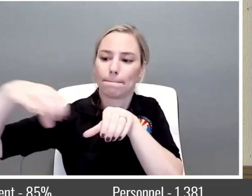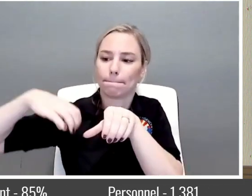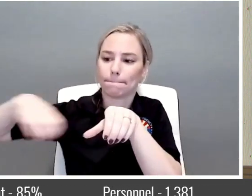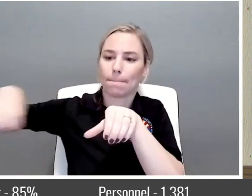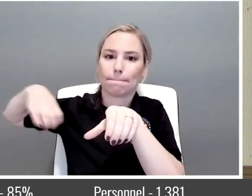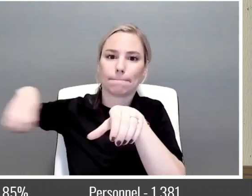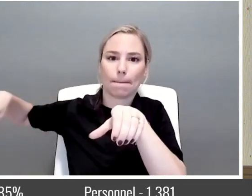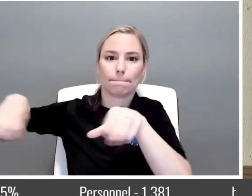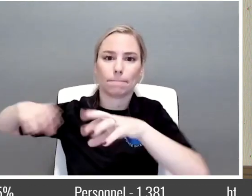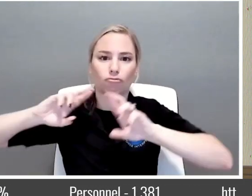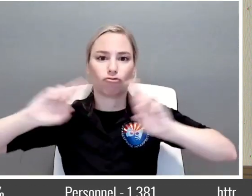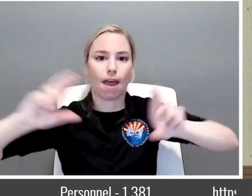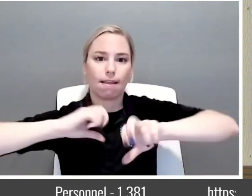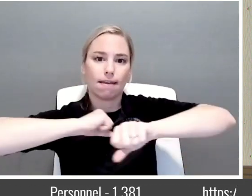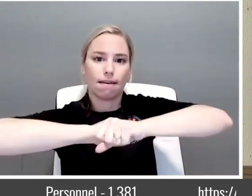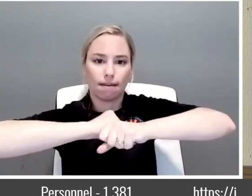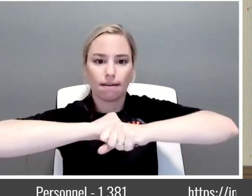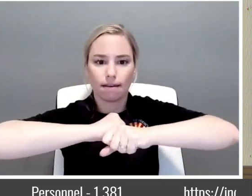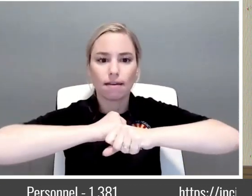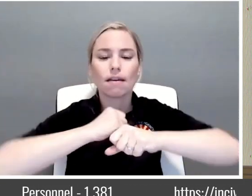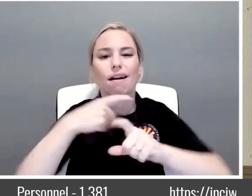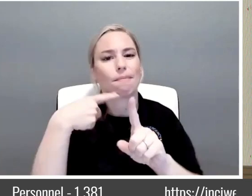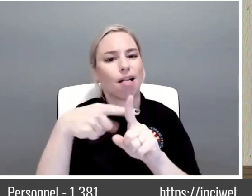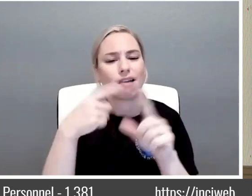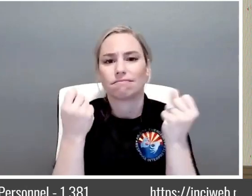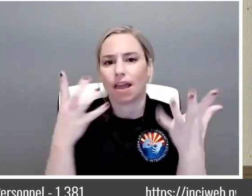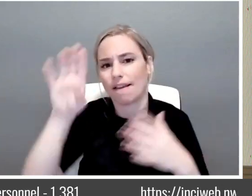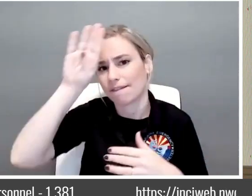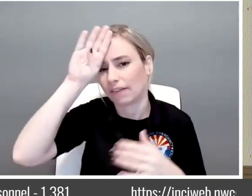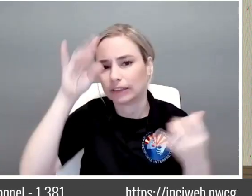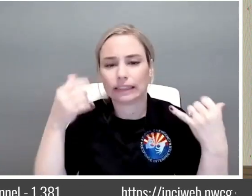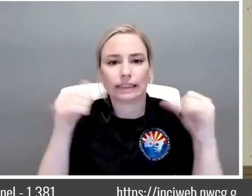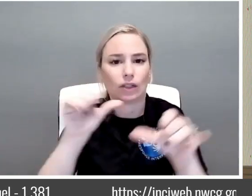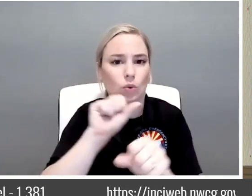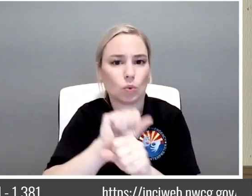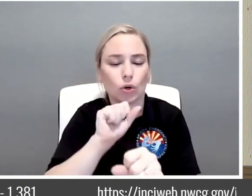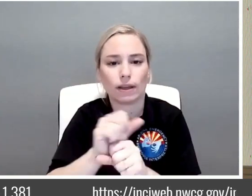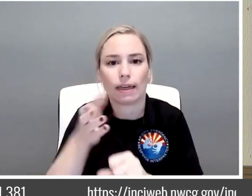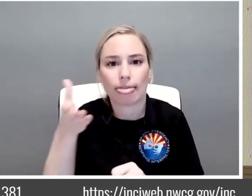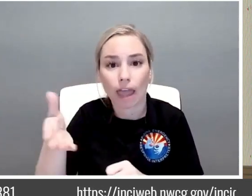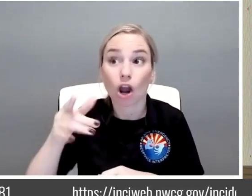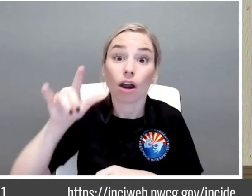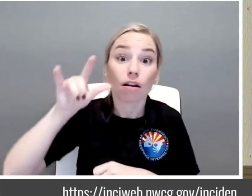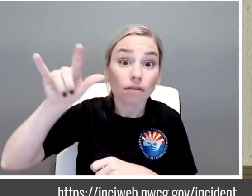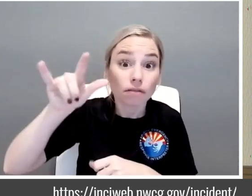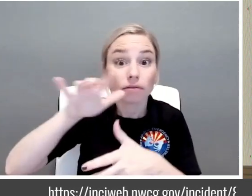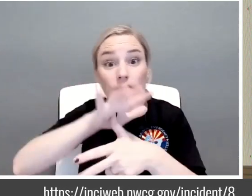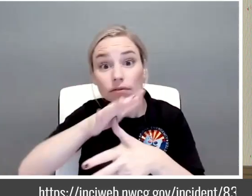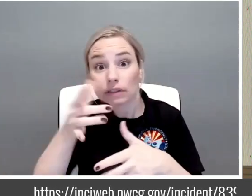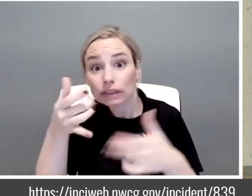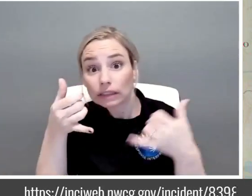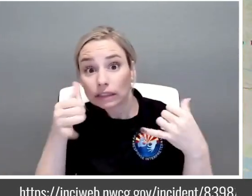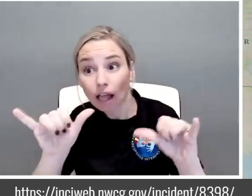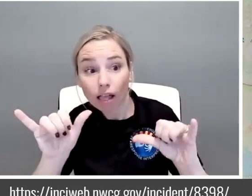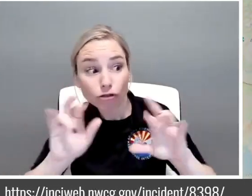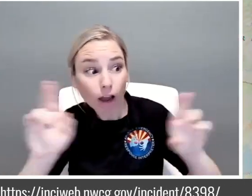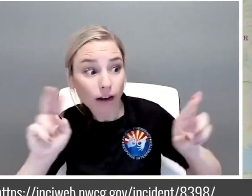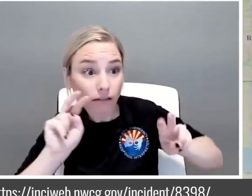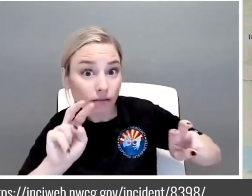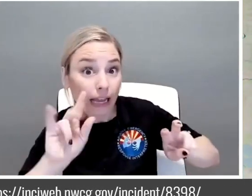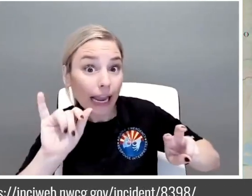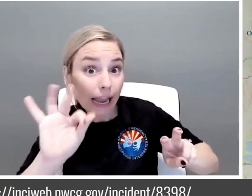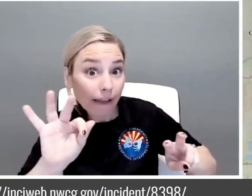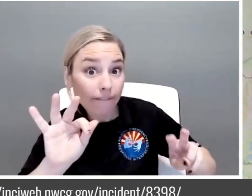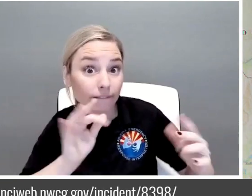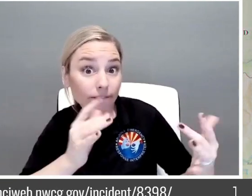force is still on the fire and our air assets to assist if the fire were to move. And we're not anticipating the